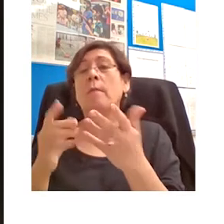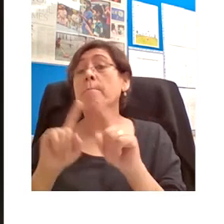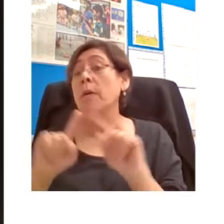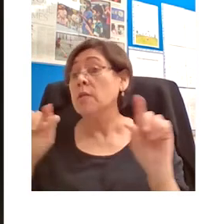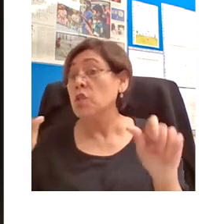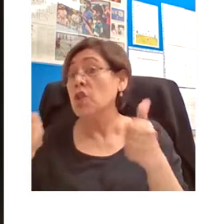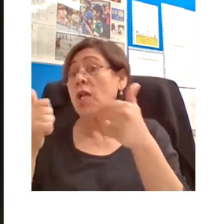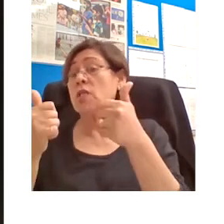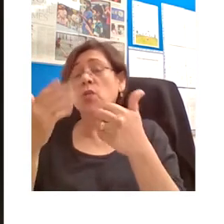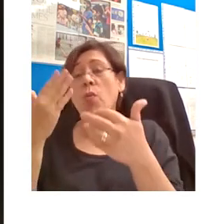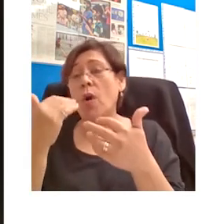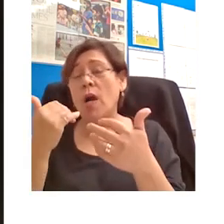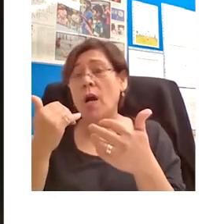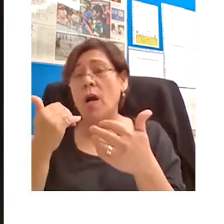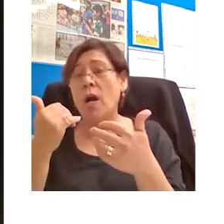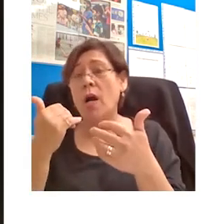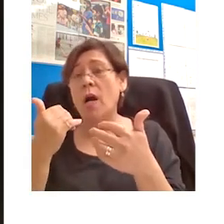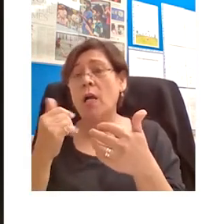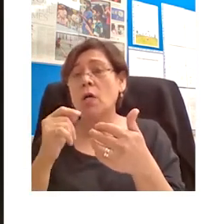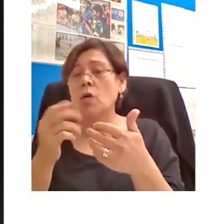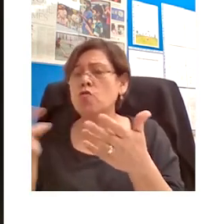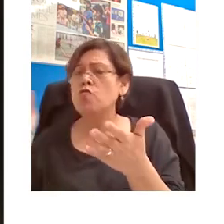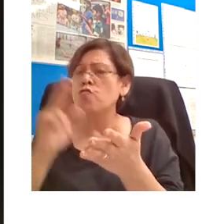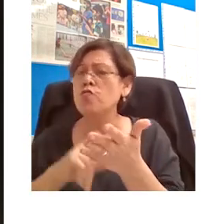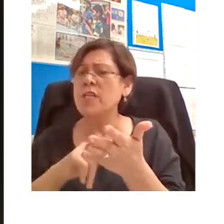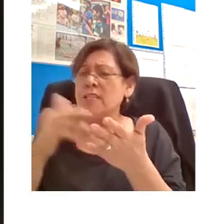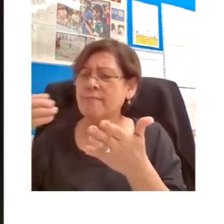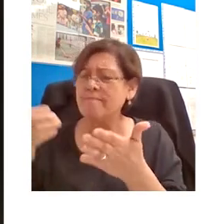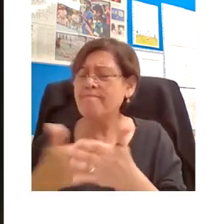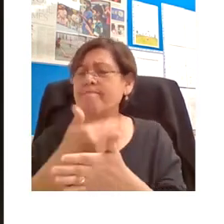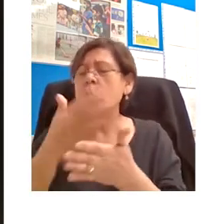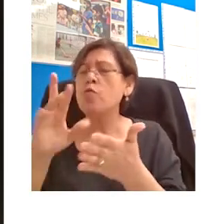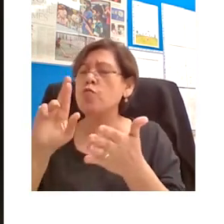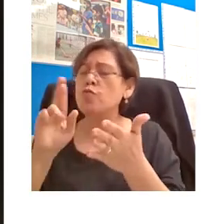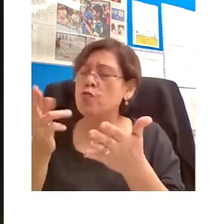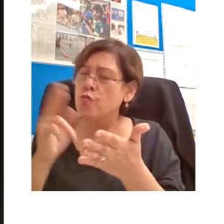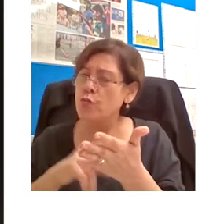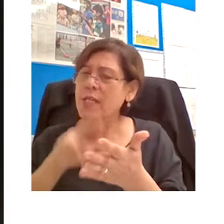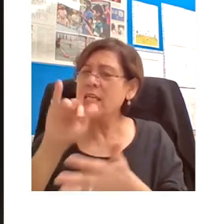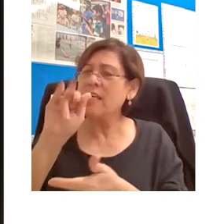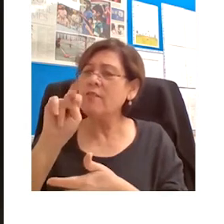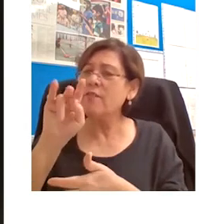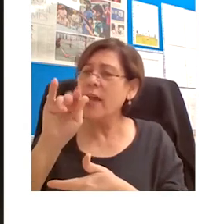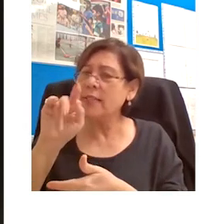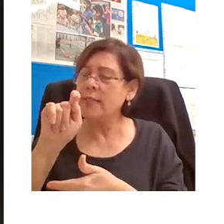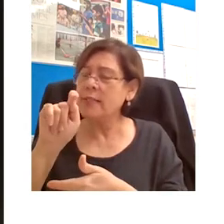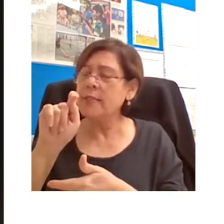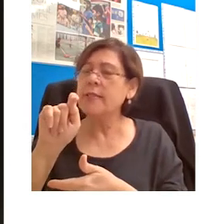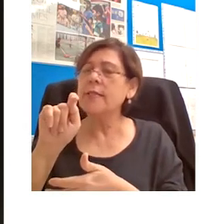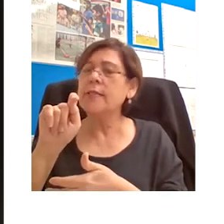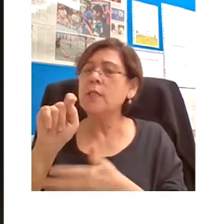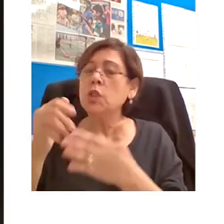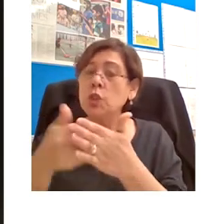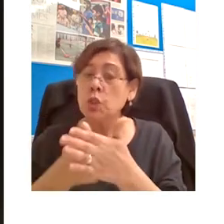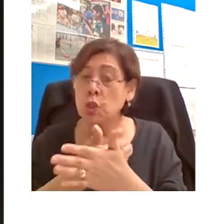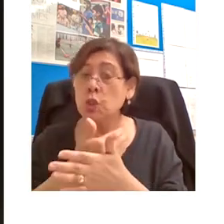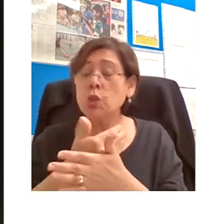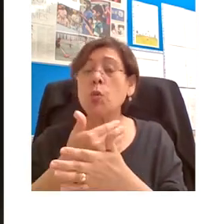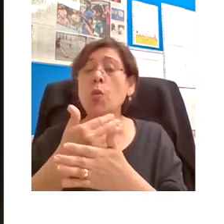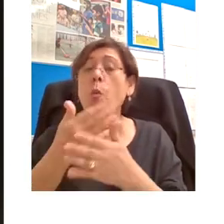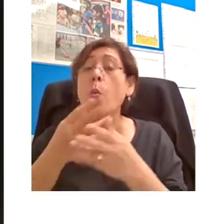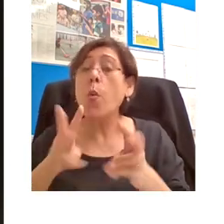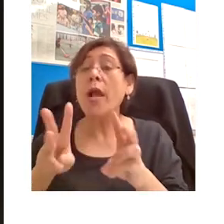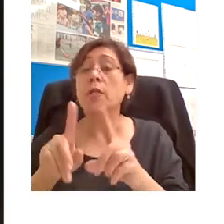to adapt, to reinvent key aspects of the university, in order to harness the benefits of this new mode of communication